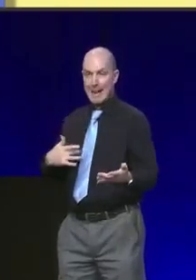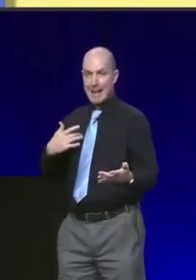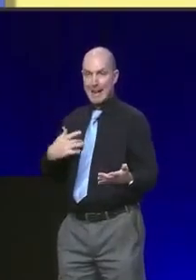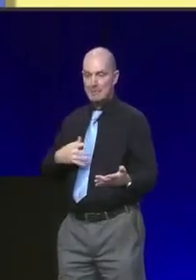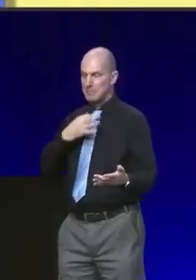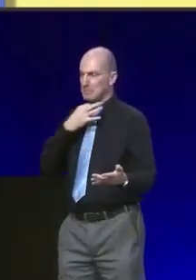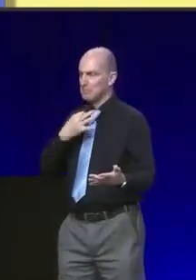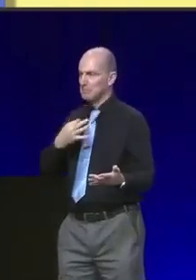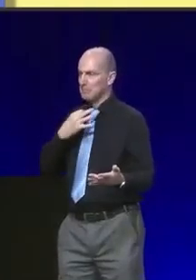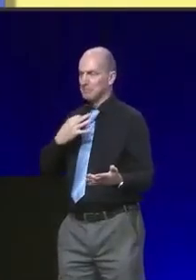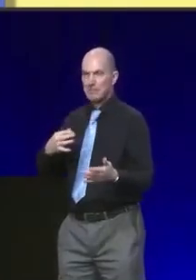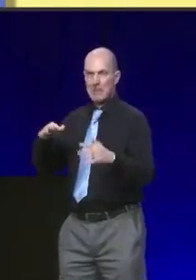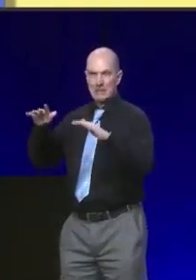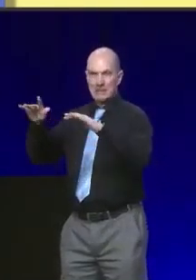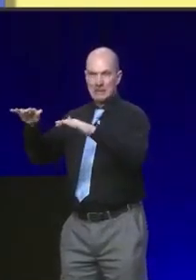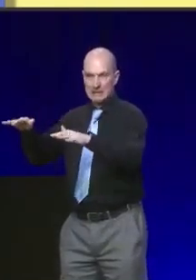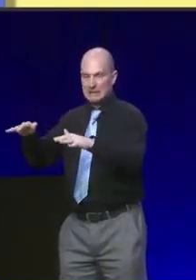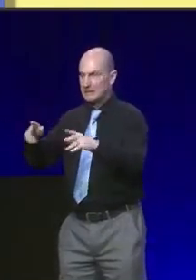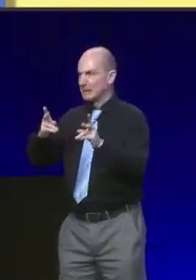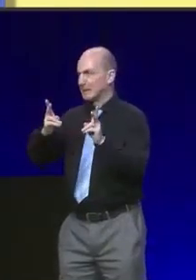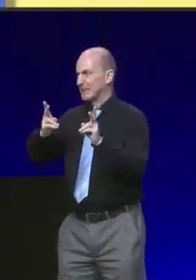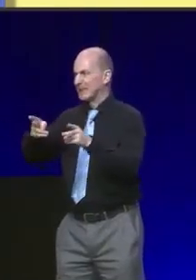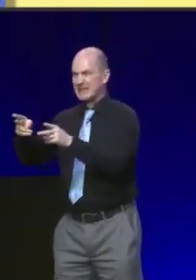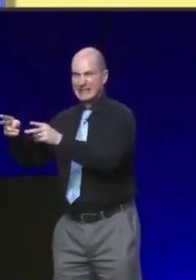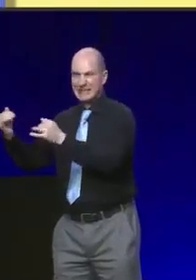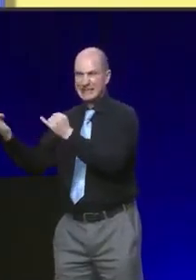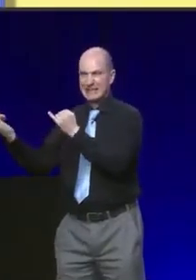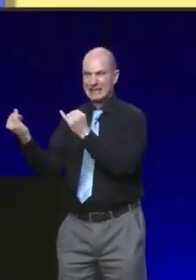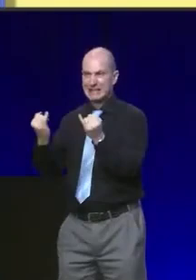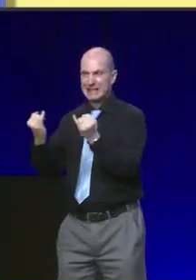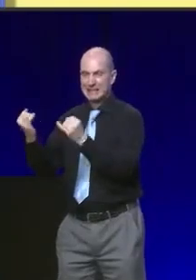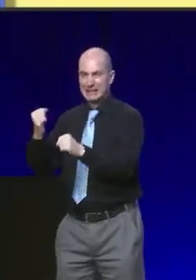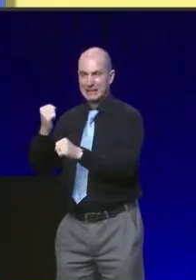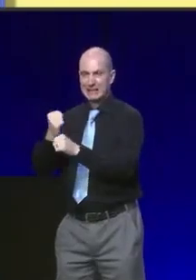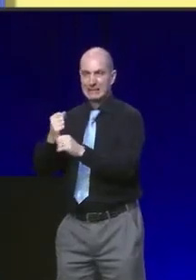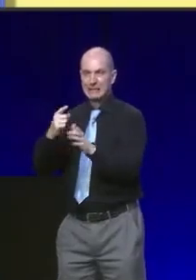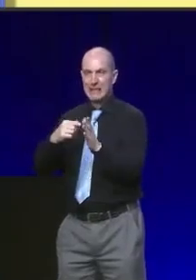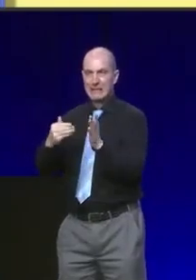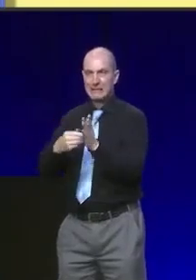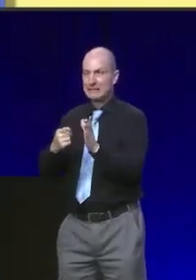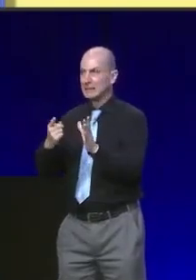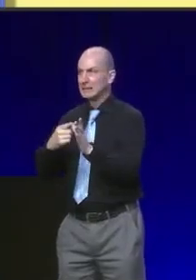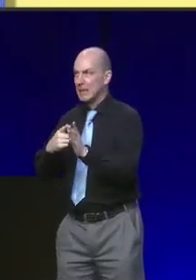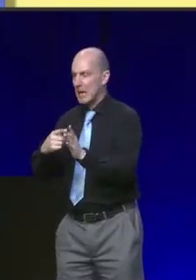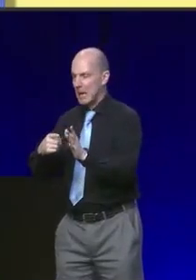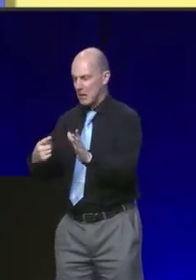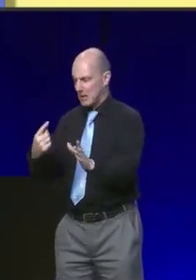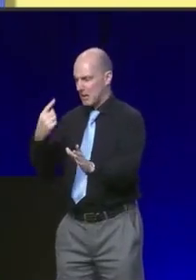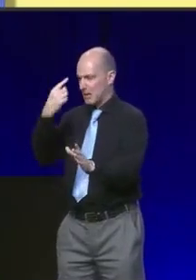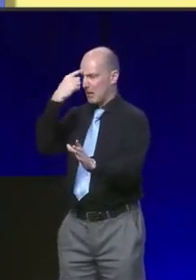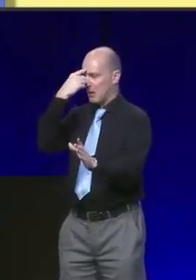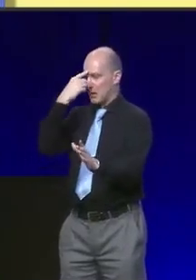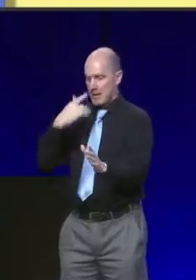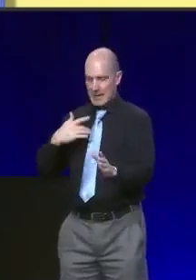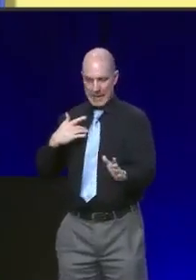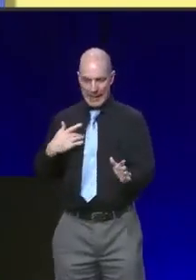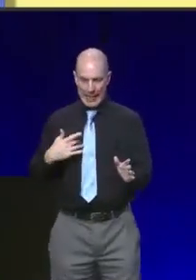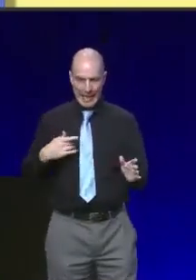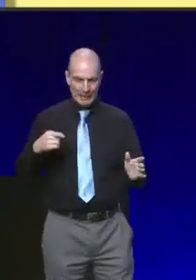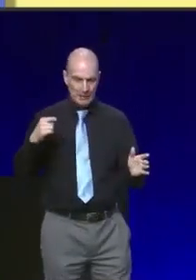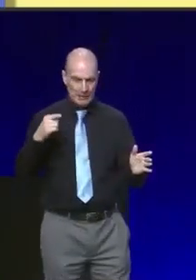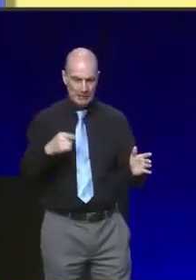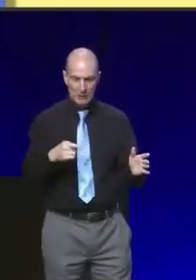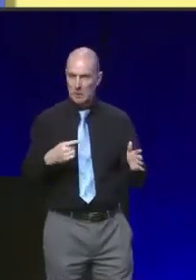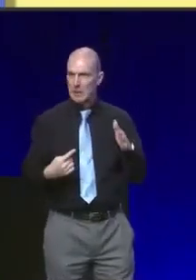ones endured by so many in the Gaza conflict, it reminds us of what really matters in life. it